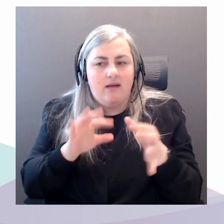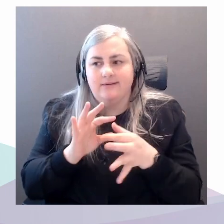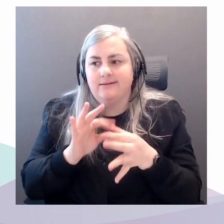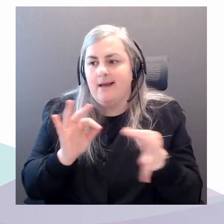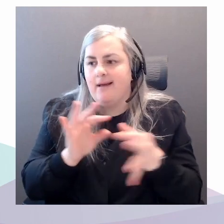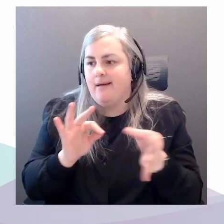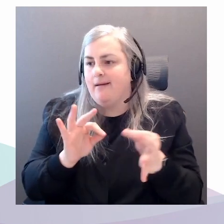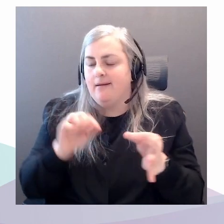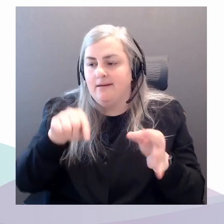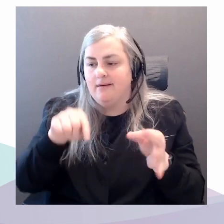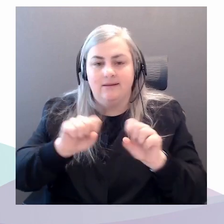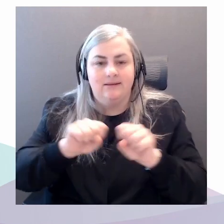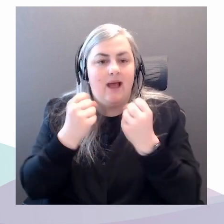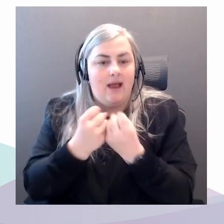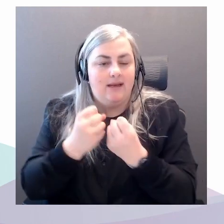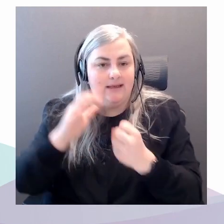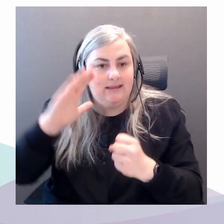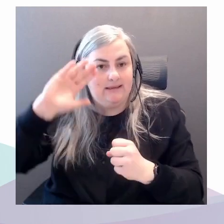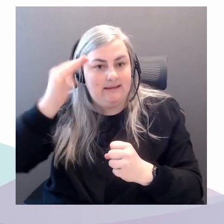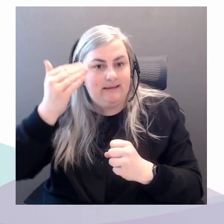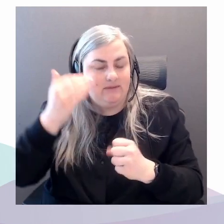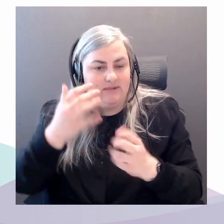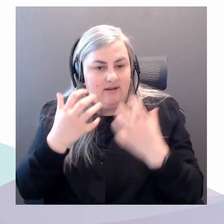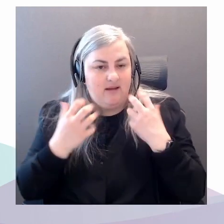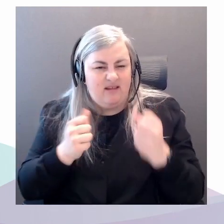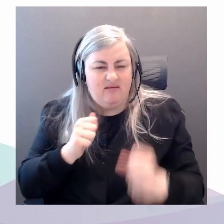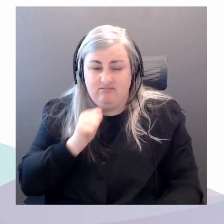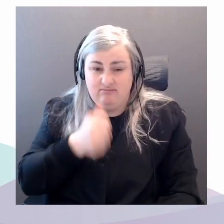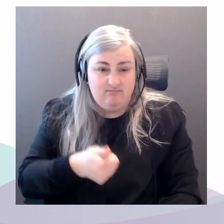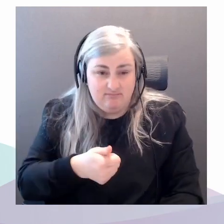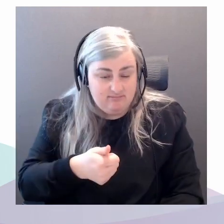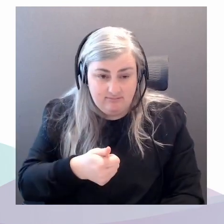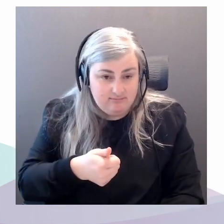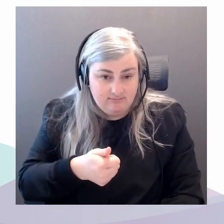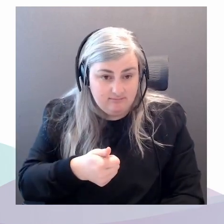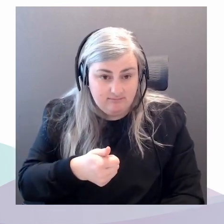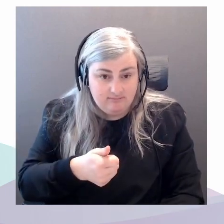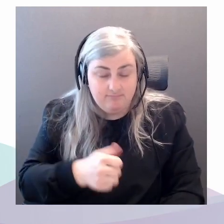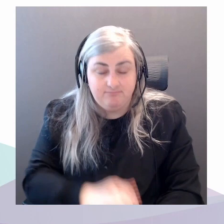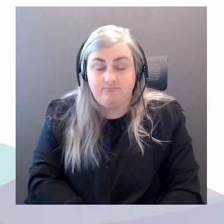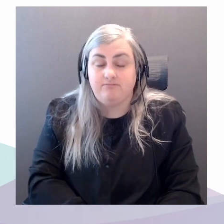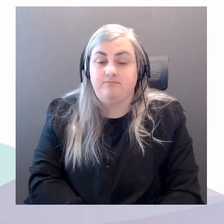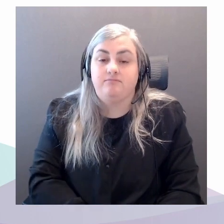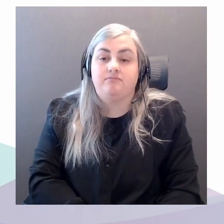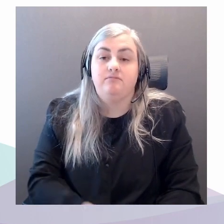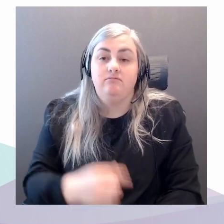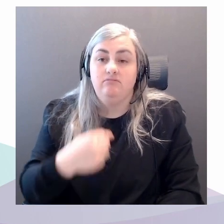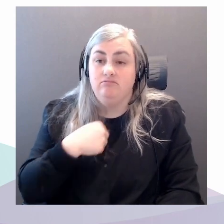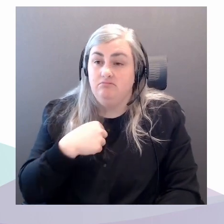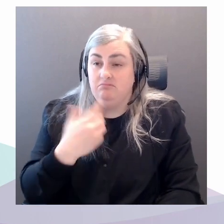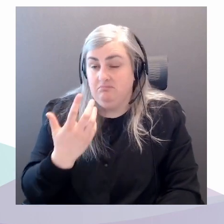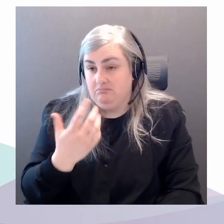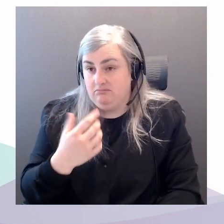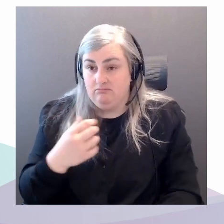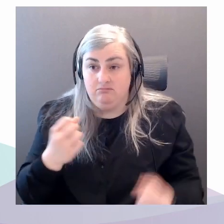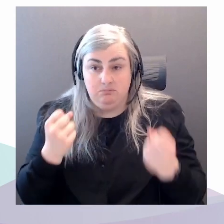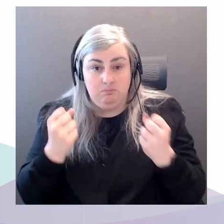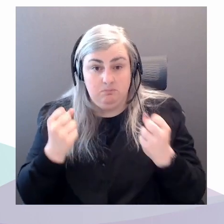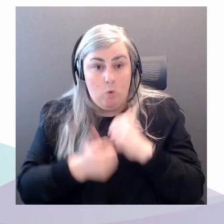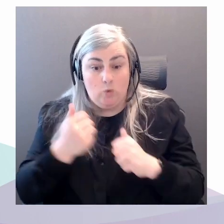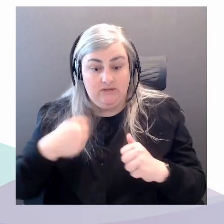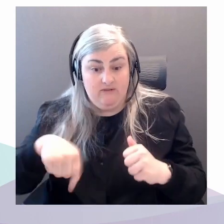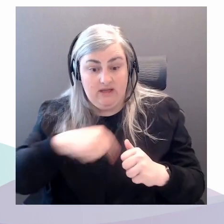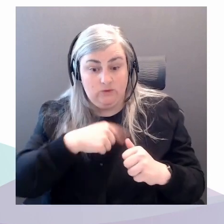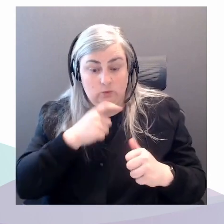very healthy the way that it is. And I don't think that many of us in it enjoy living in it or celebrate living in it.